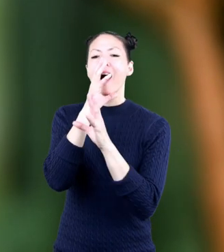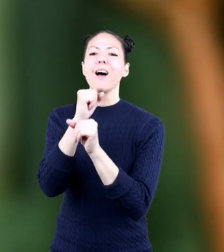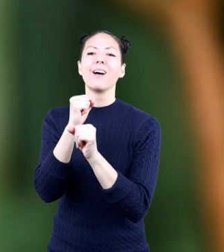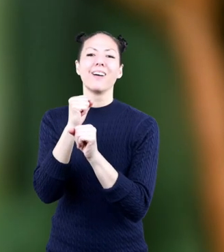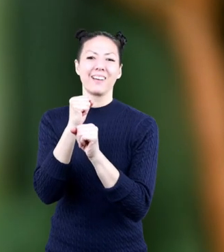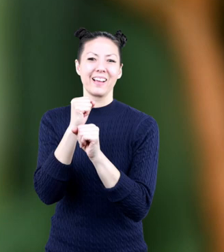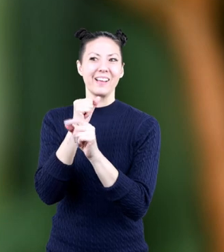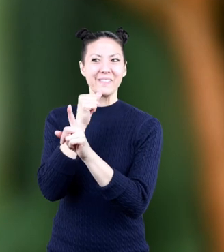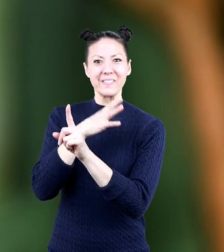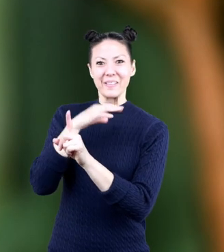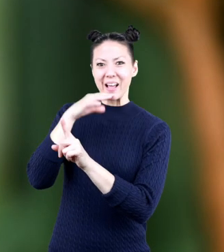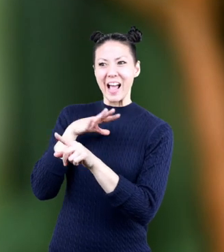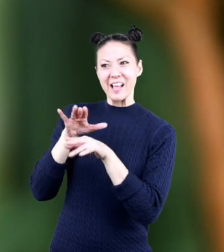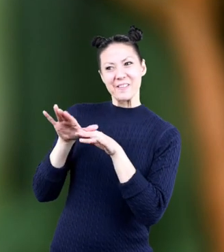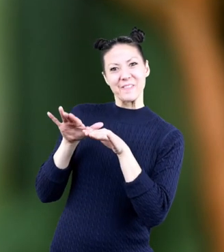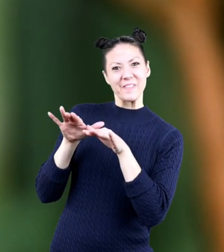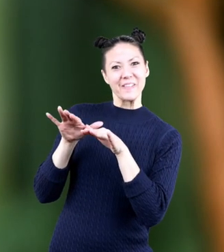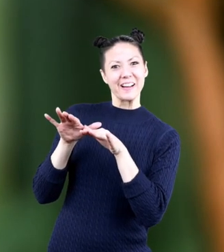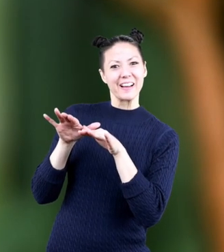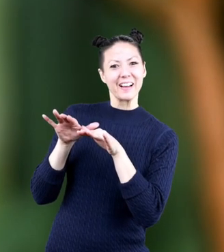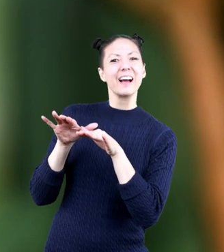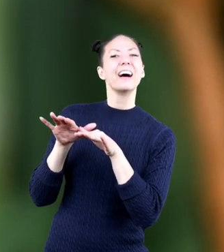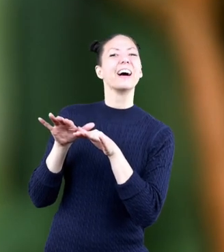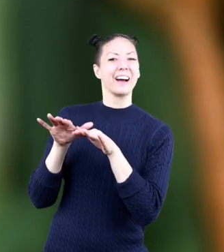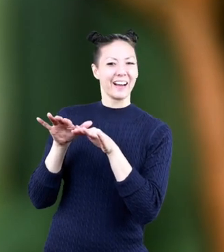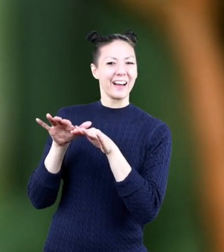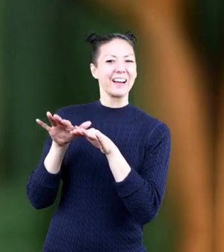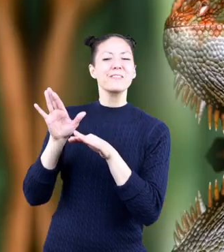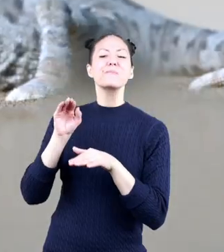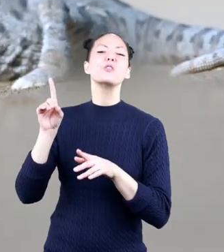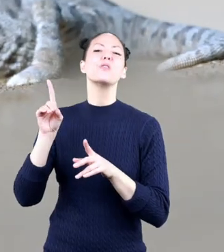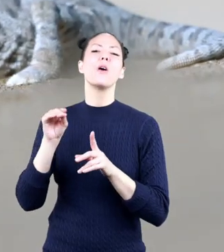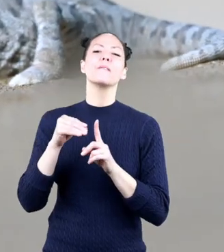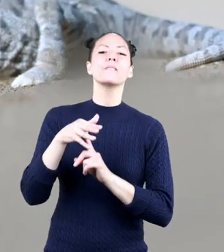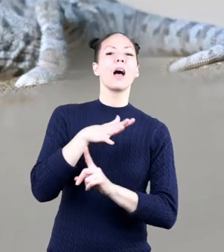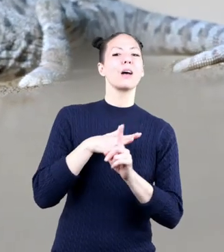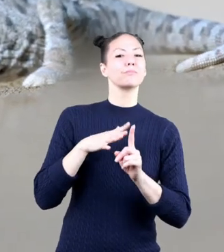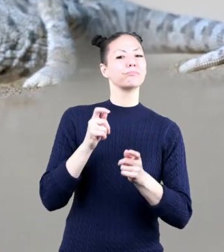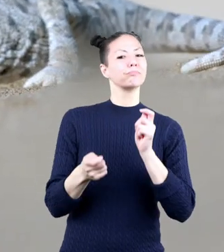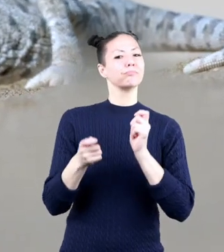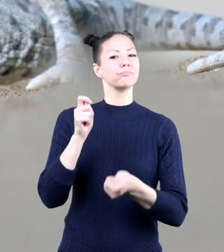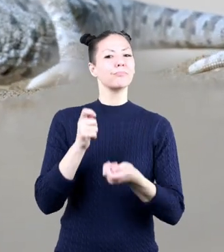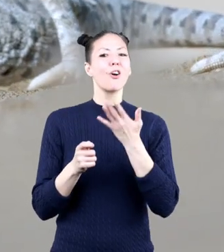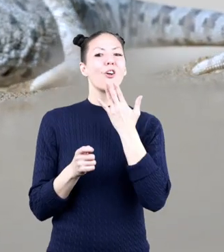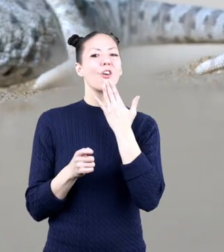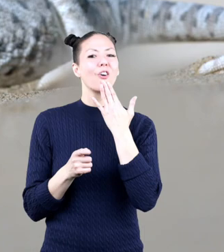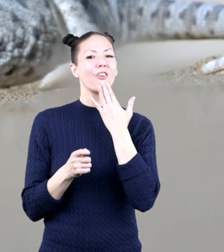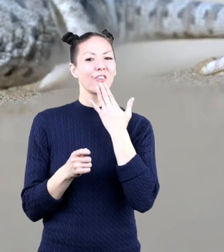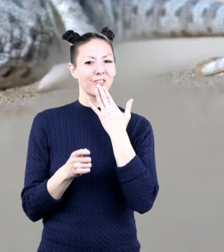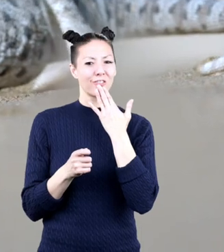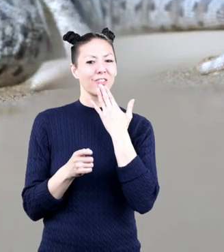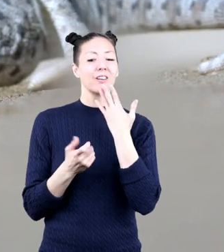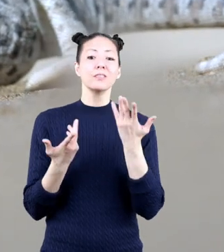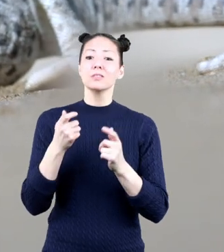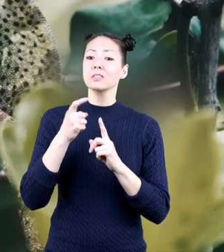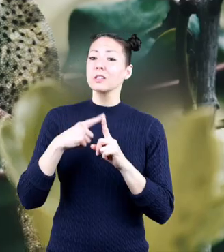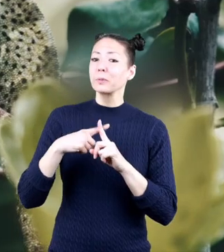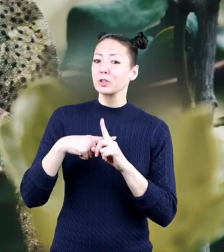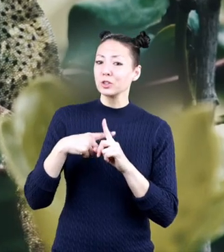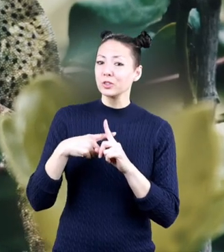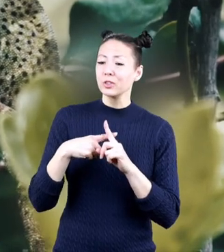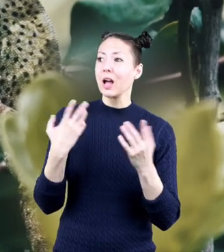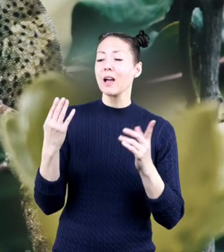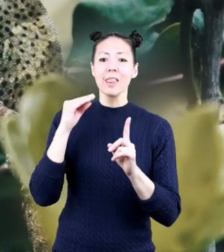mate or as a reaction to their mood or environment. Changing colors also helps their bodies adjust to temperature